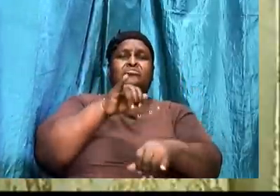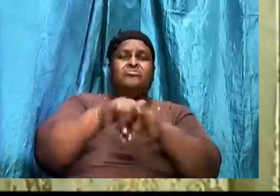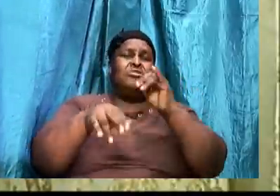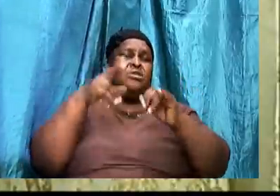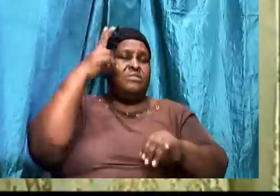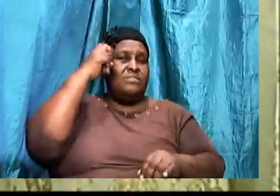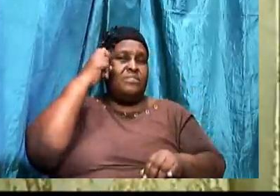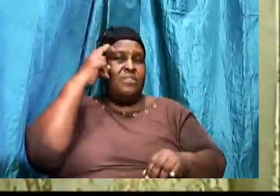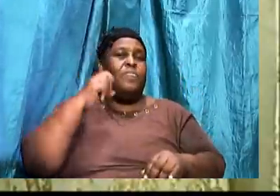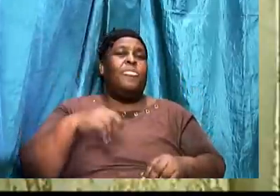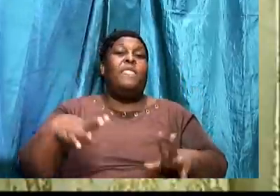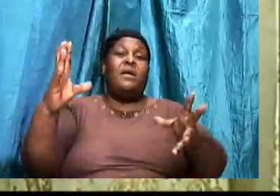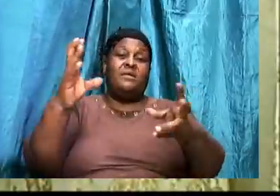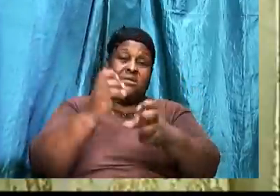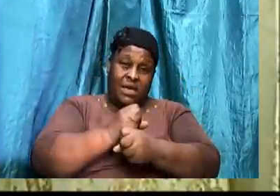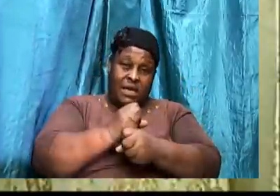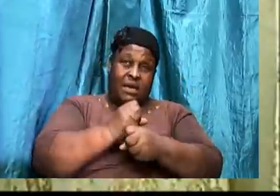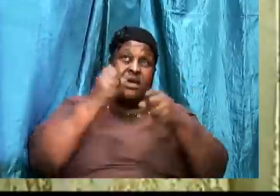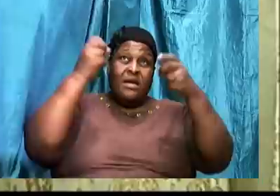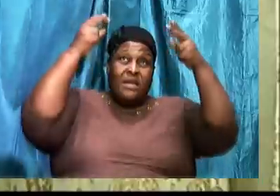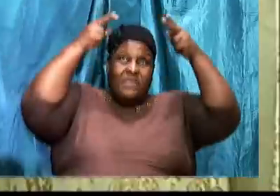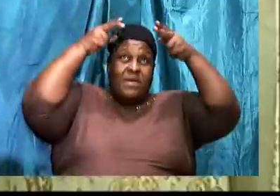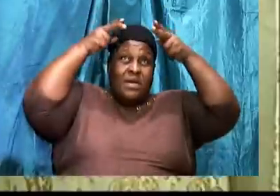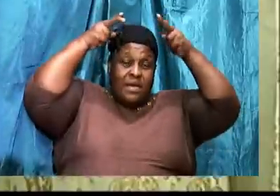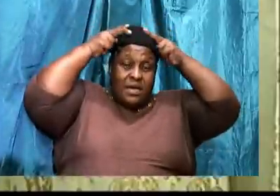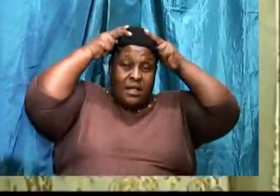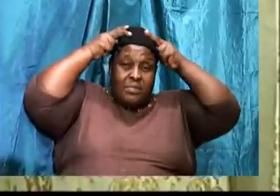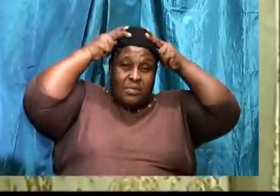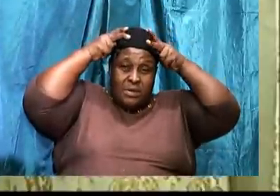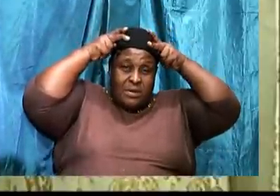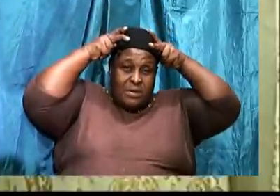And then he said. Take on the helmet of salvation.